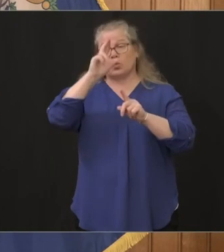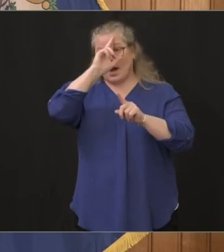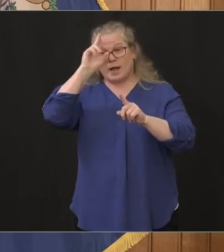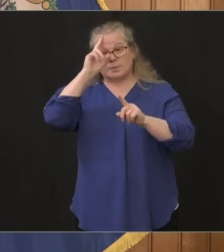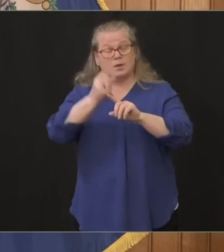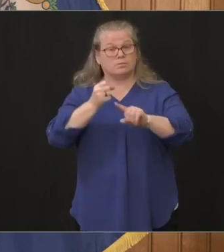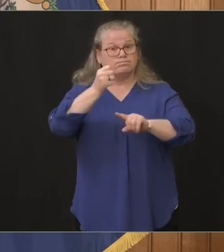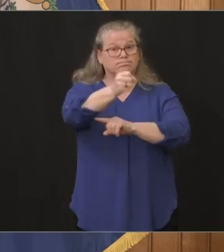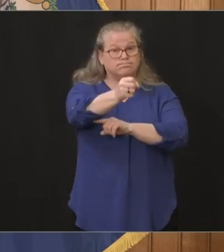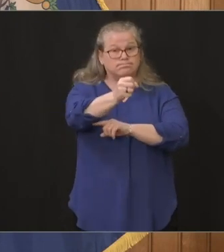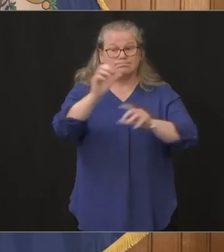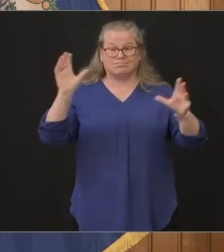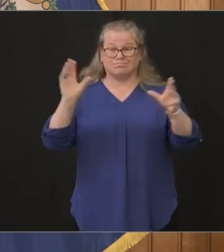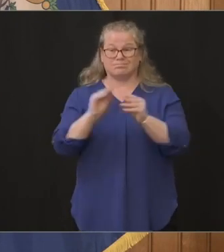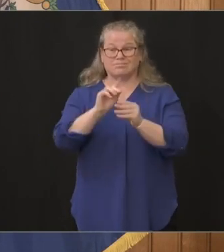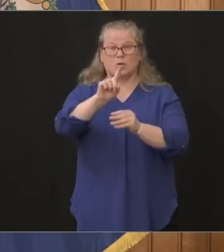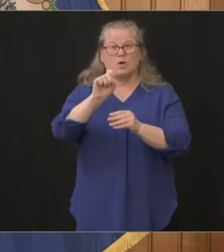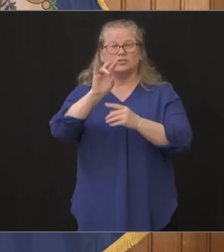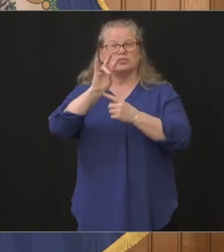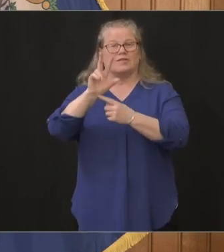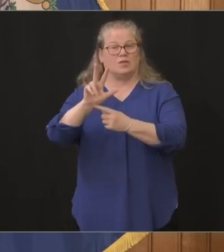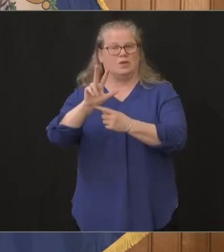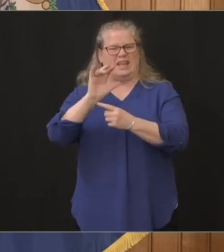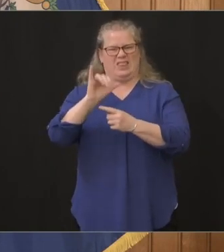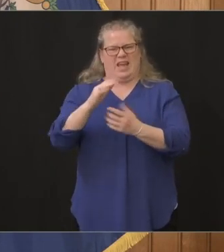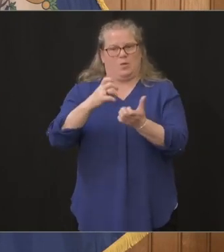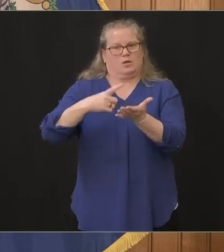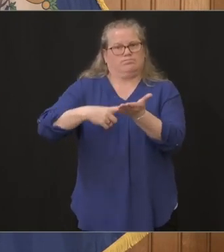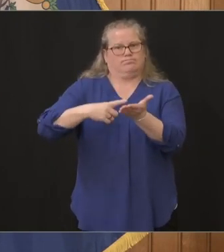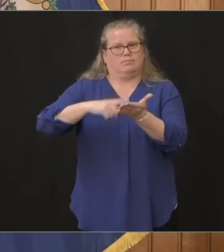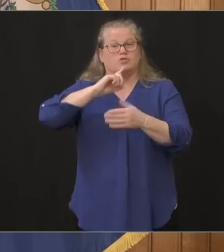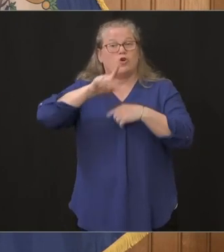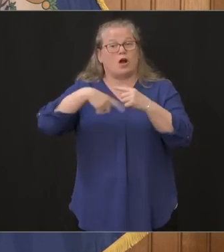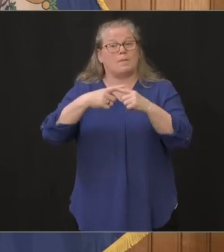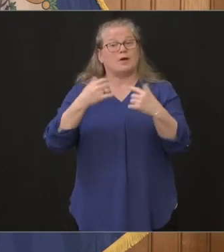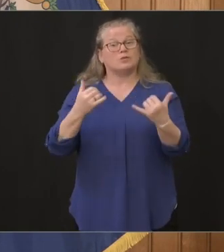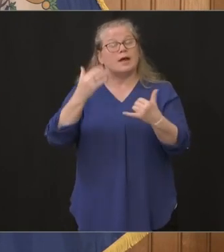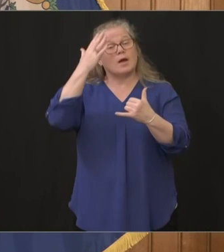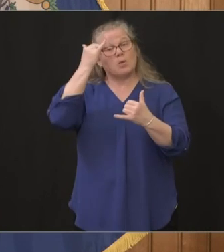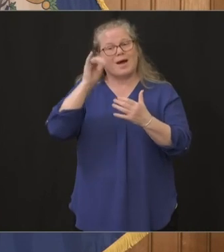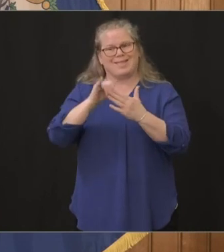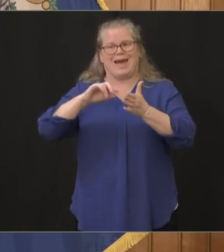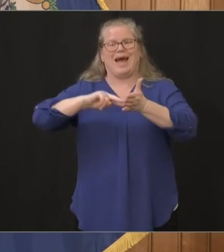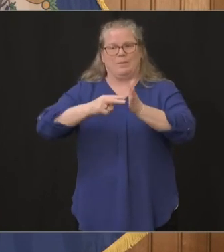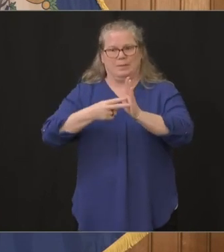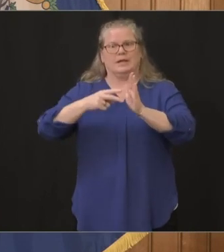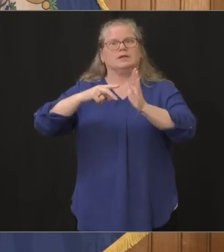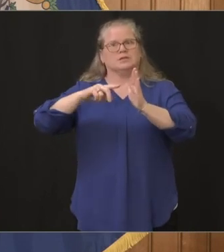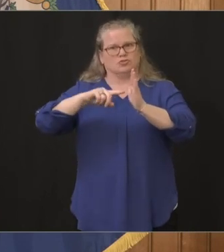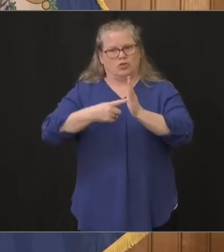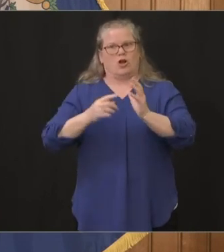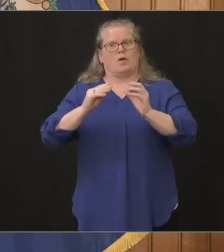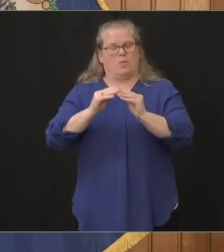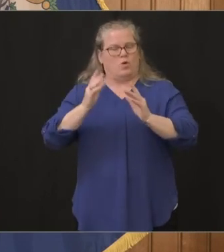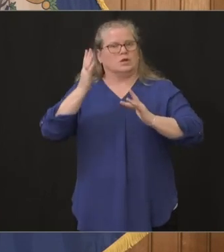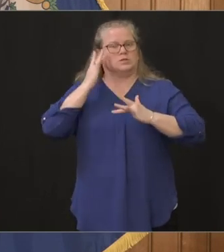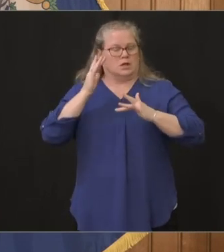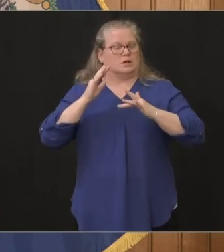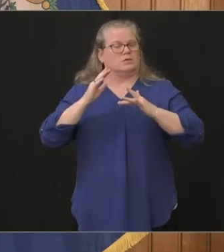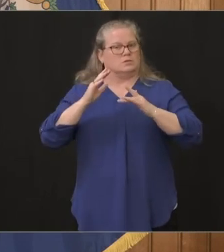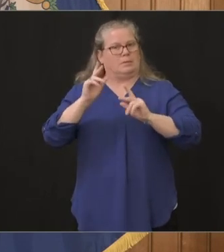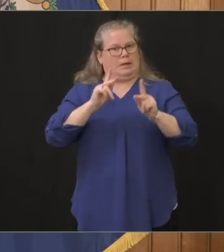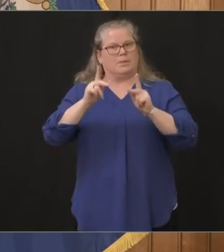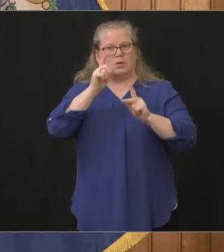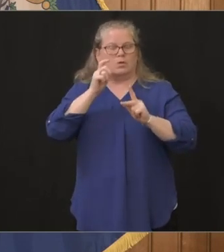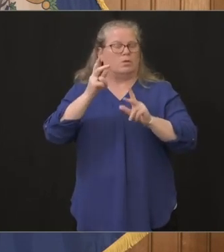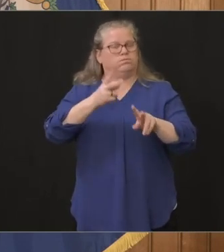because that's the beginning of the surge the beginning of the folks going into the ICUs needing a hospitalization by the way